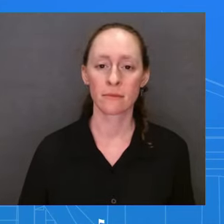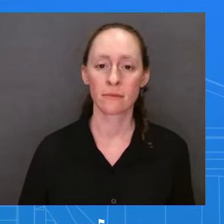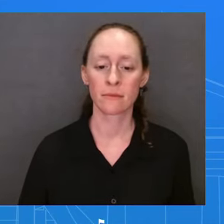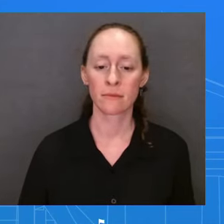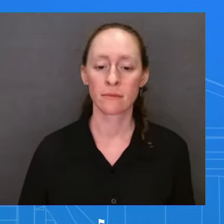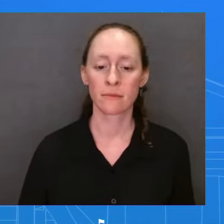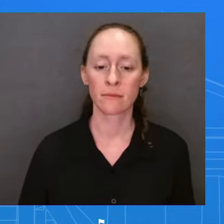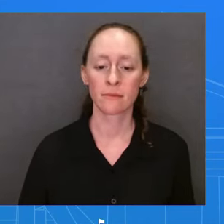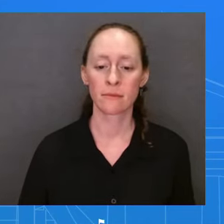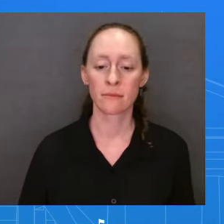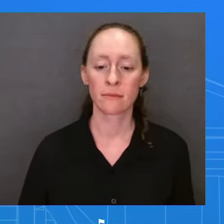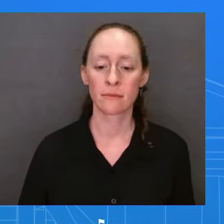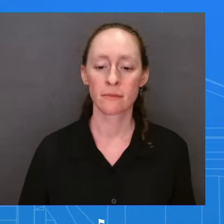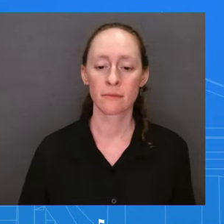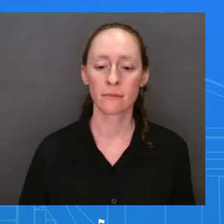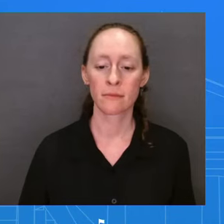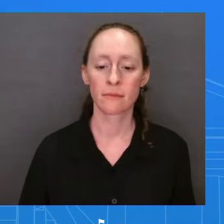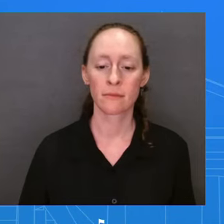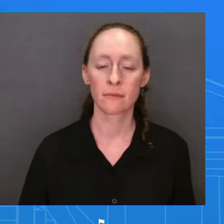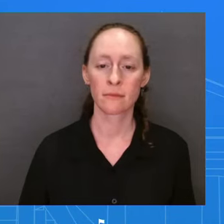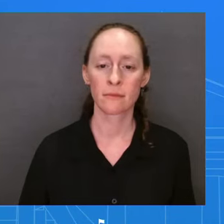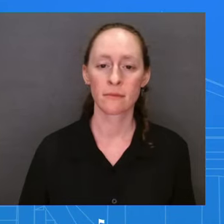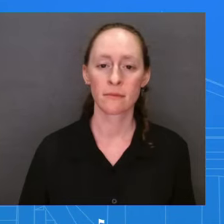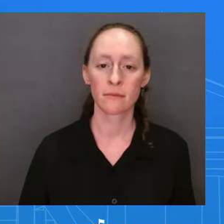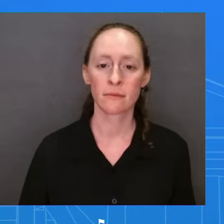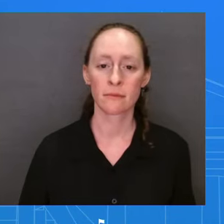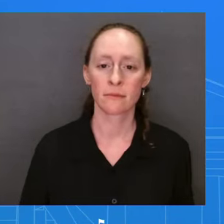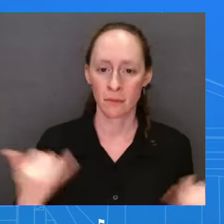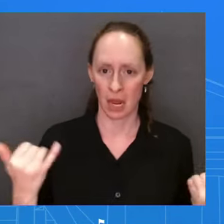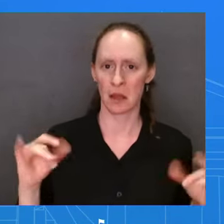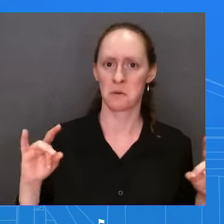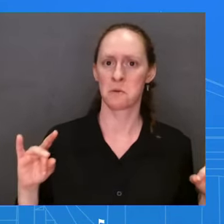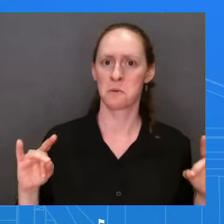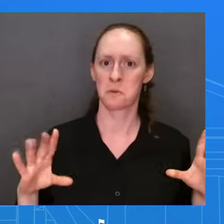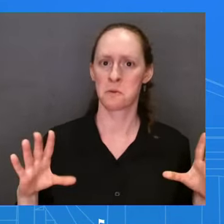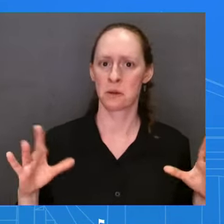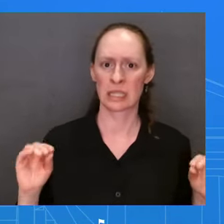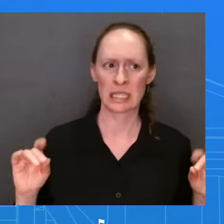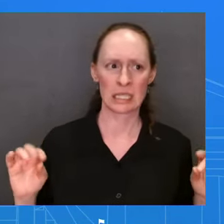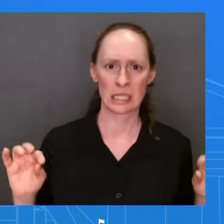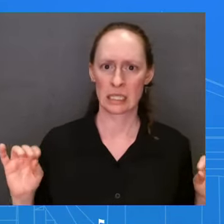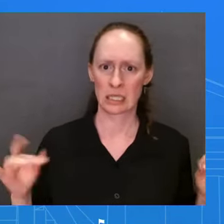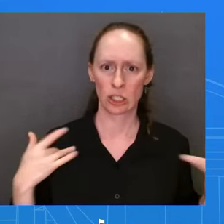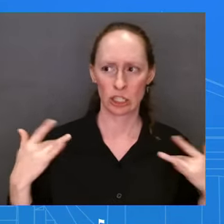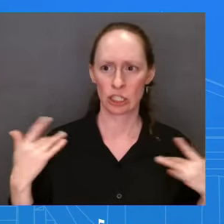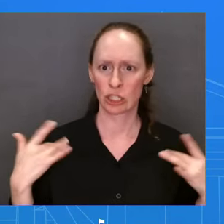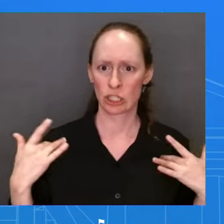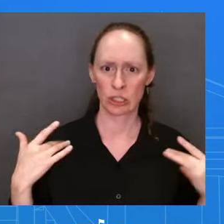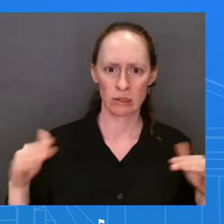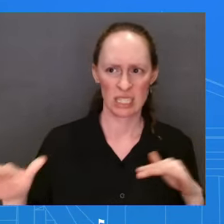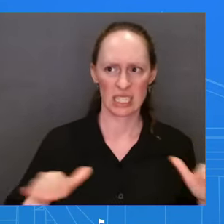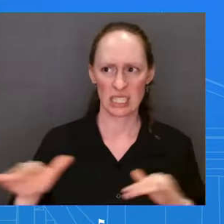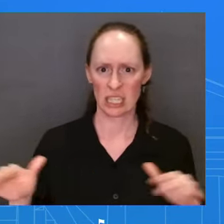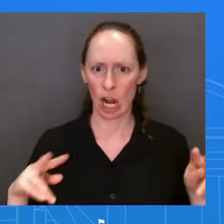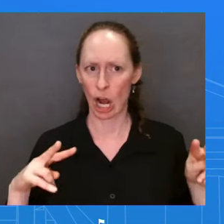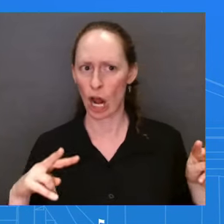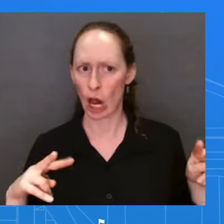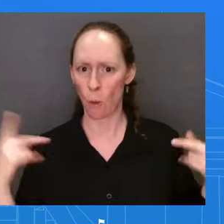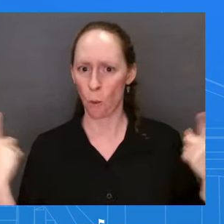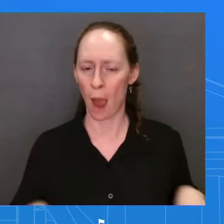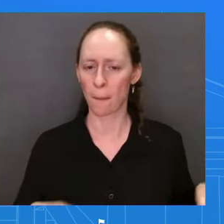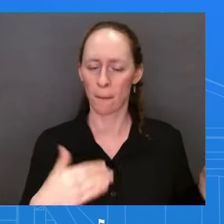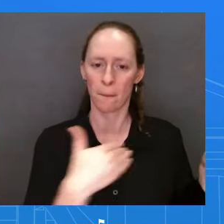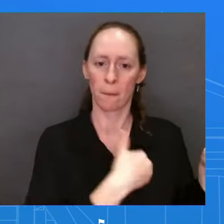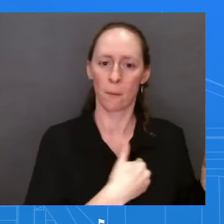bells are ringing in Poland and Baltic states because of the movement of Wagner Group troops to